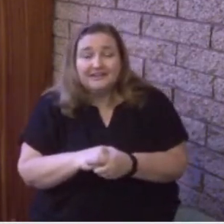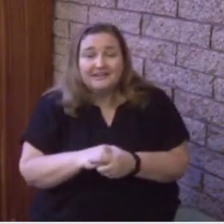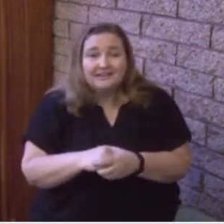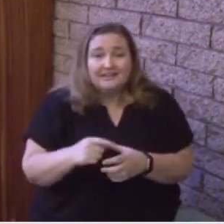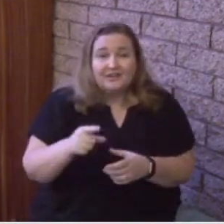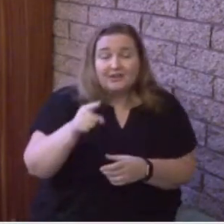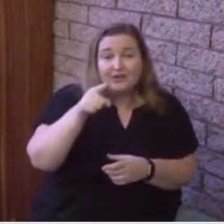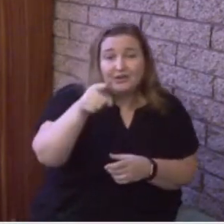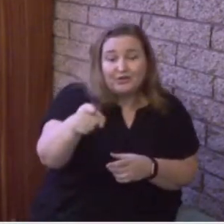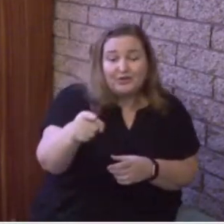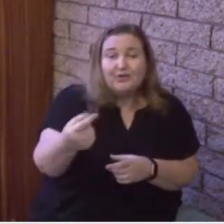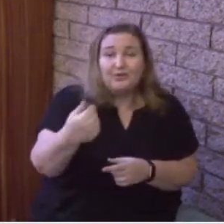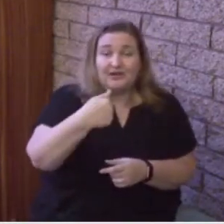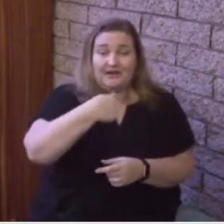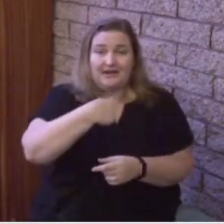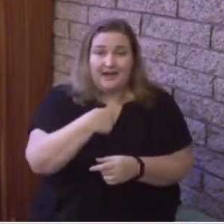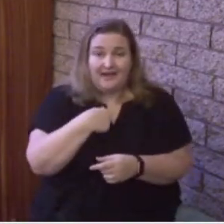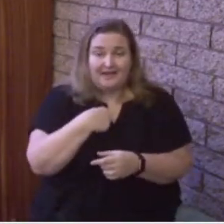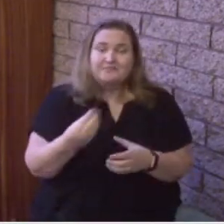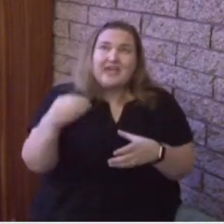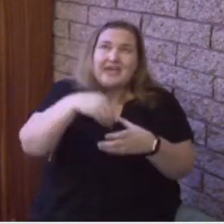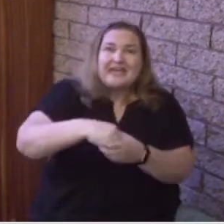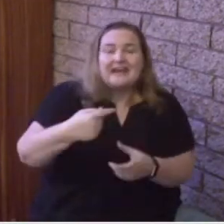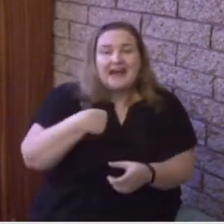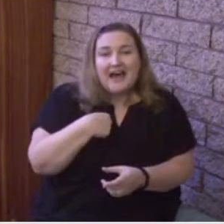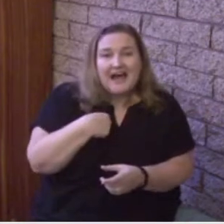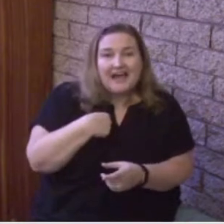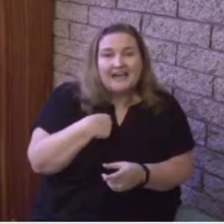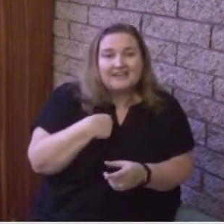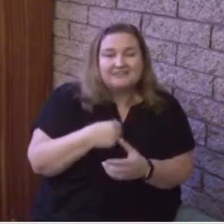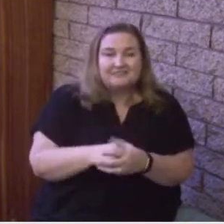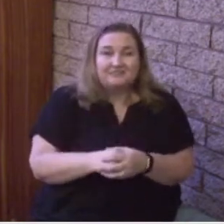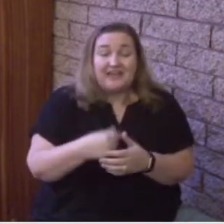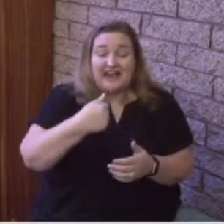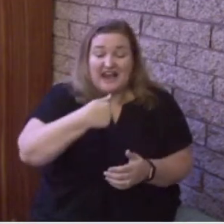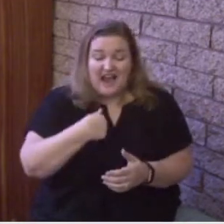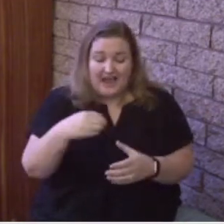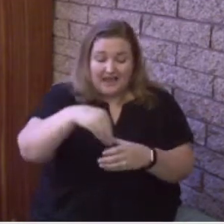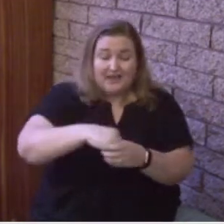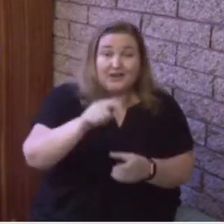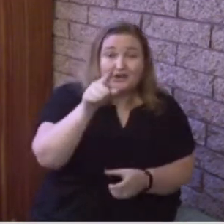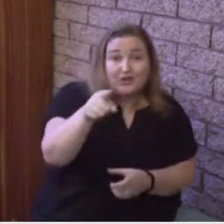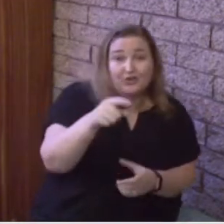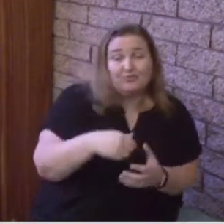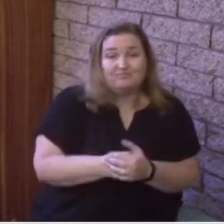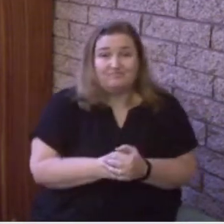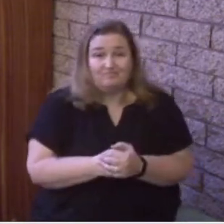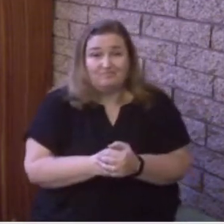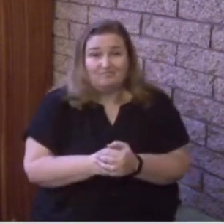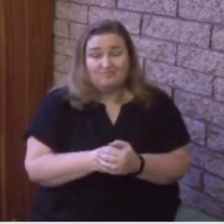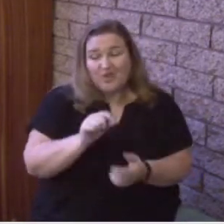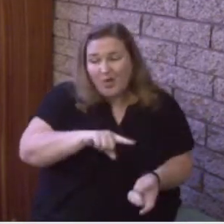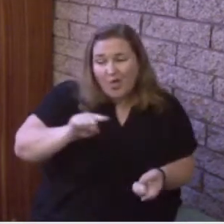Whoever has my commandments and keeps them, he it is who loves me. And he who